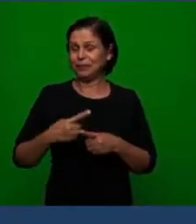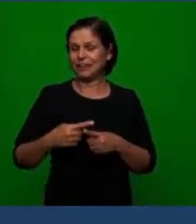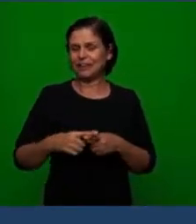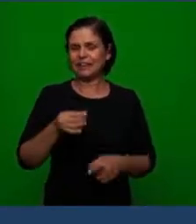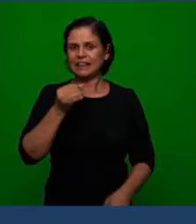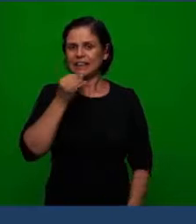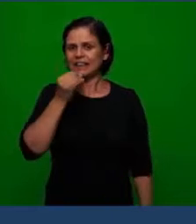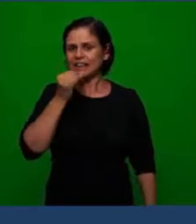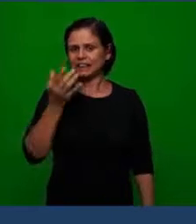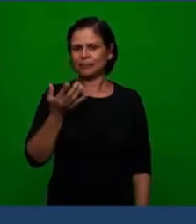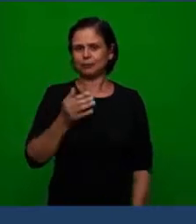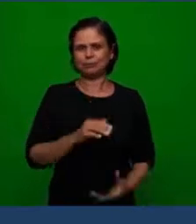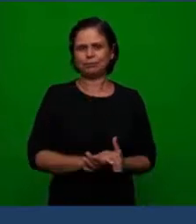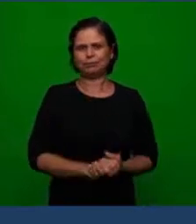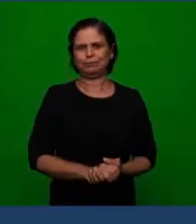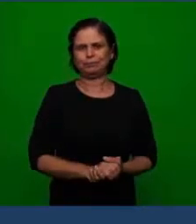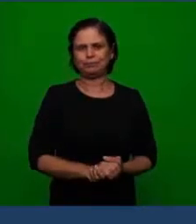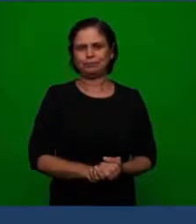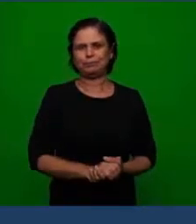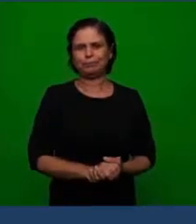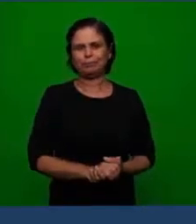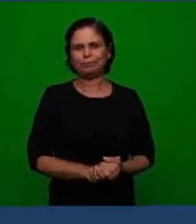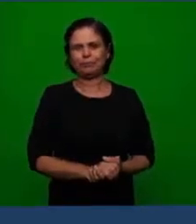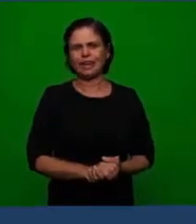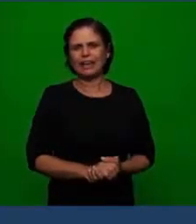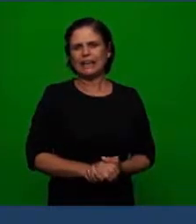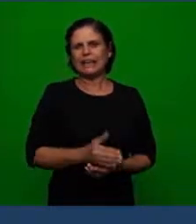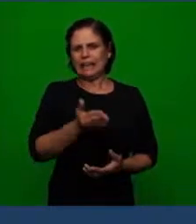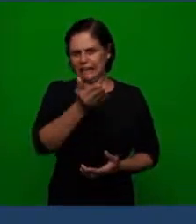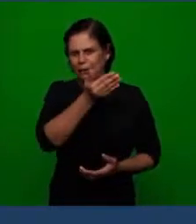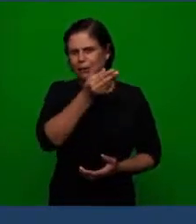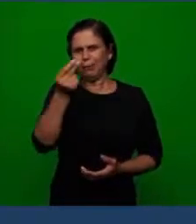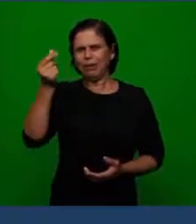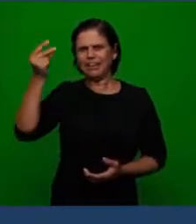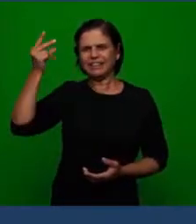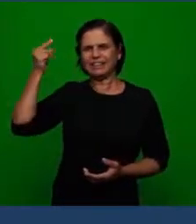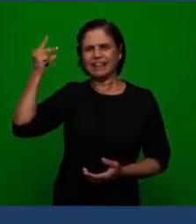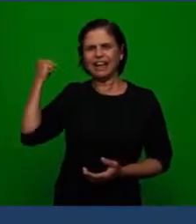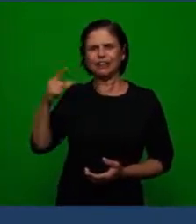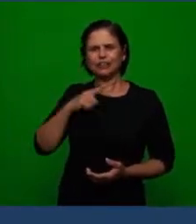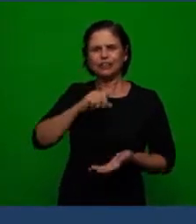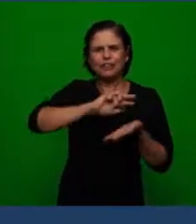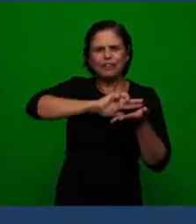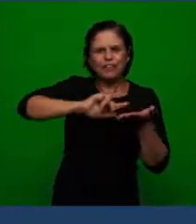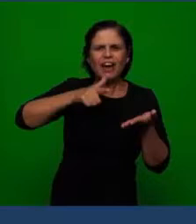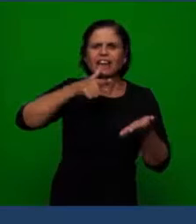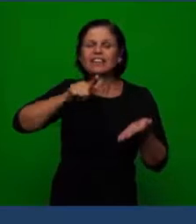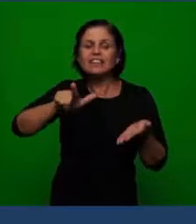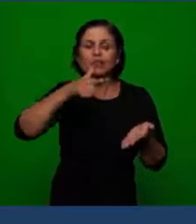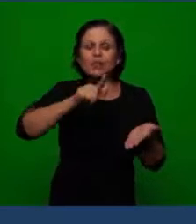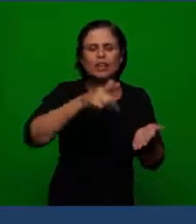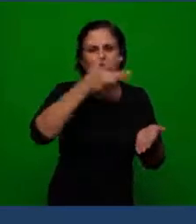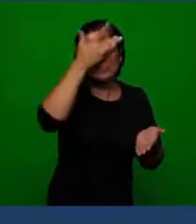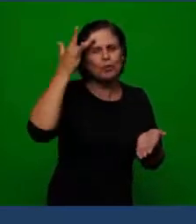used the original language the Saxon language the Germans or